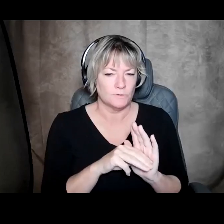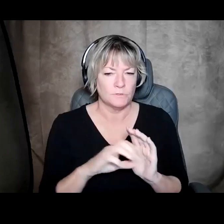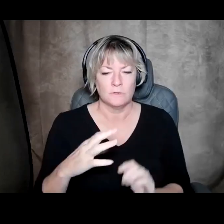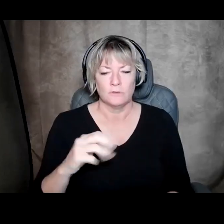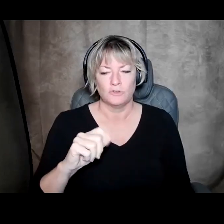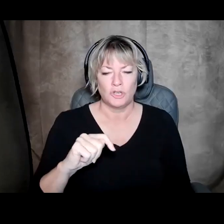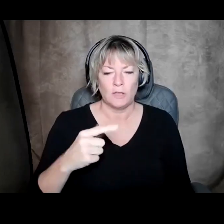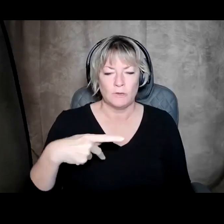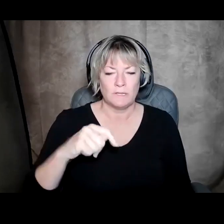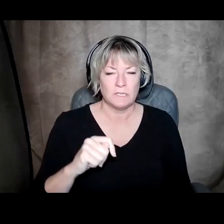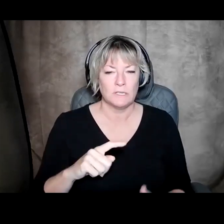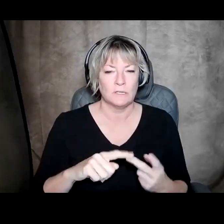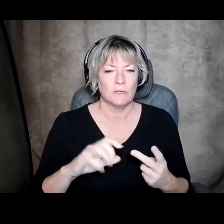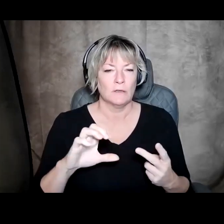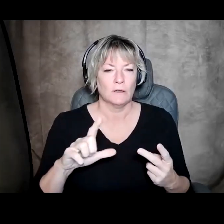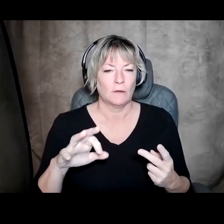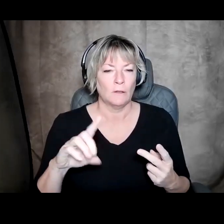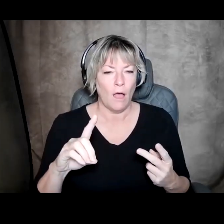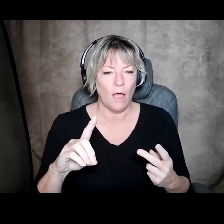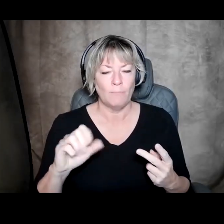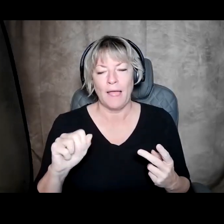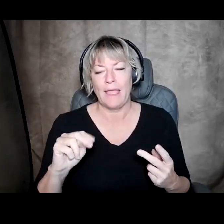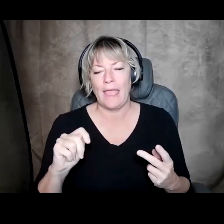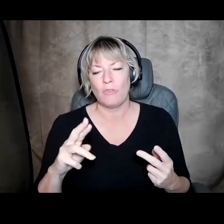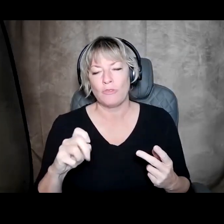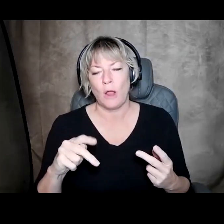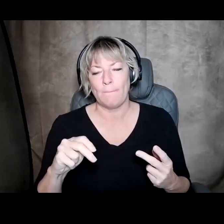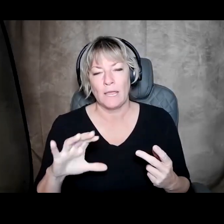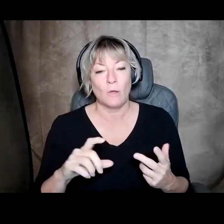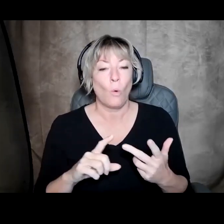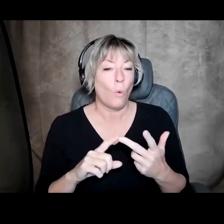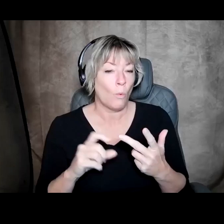ChatGPT, CloudBioAnthropic, or Gemini by Google.